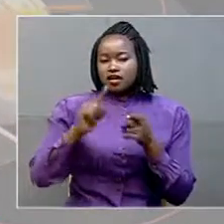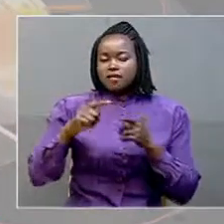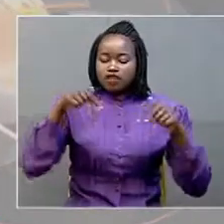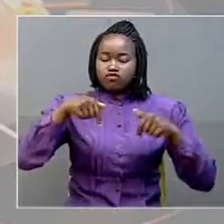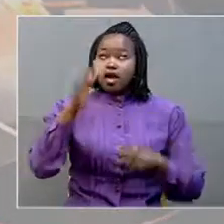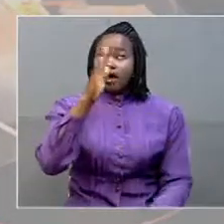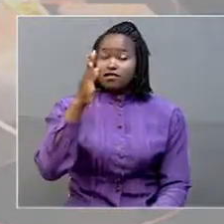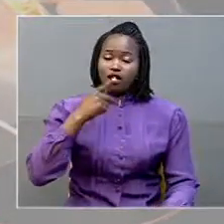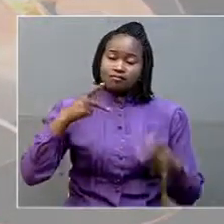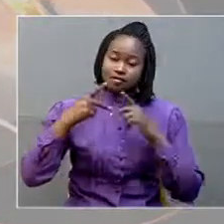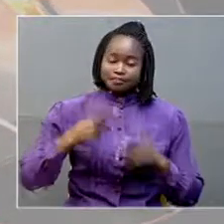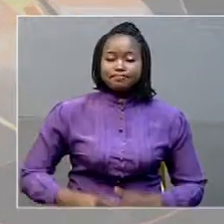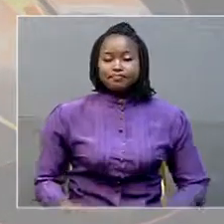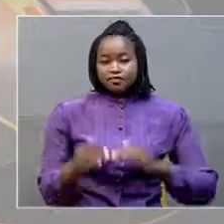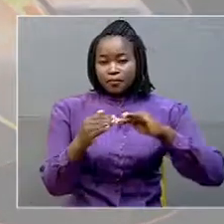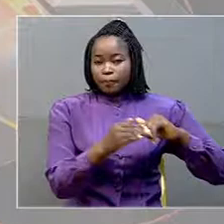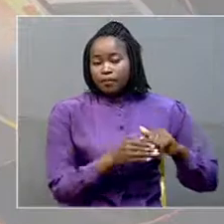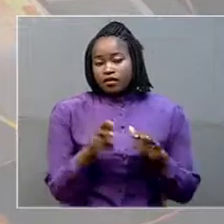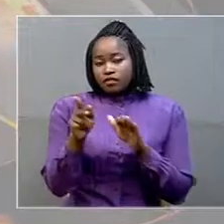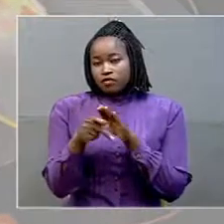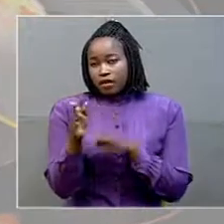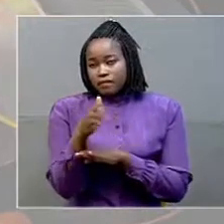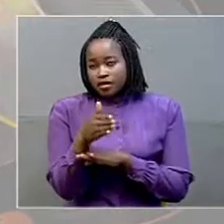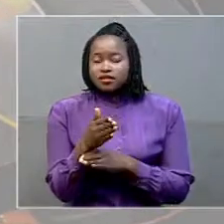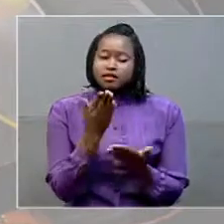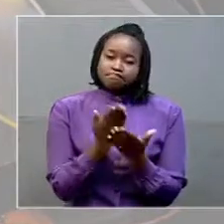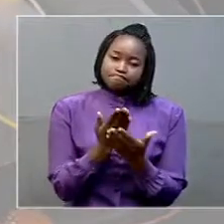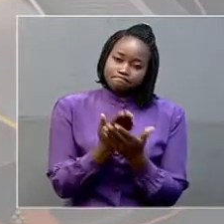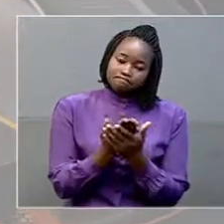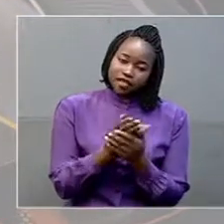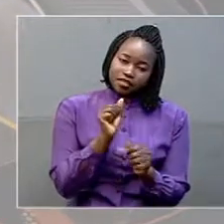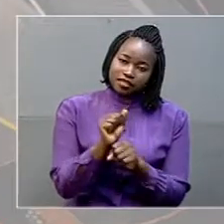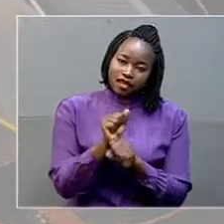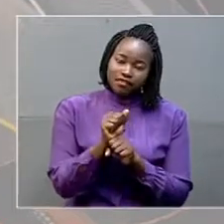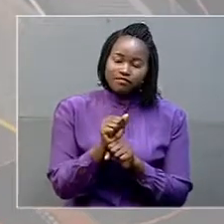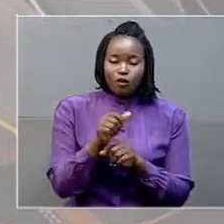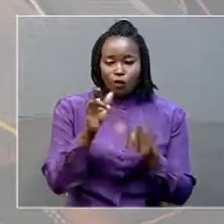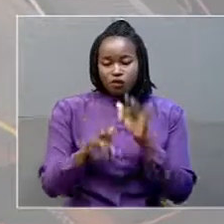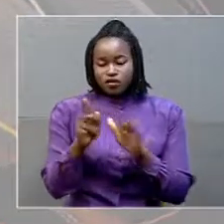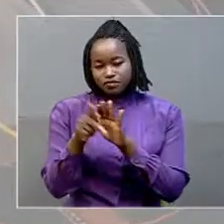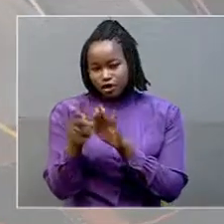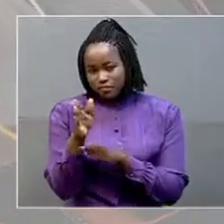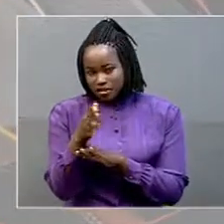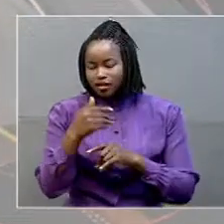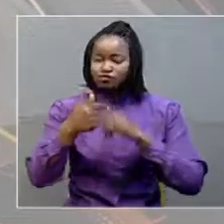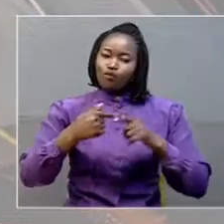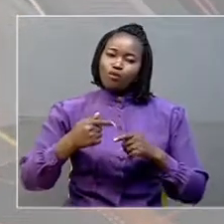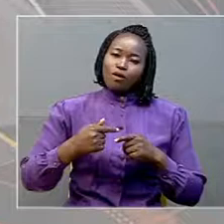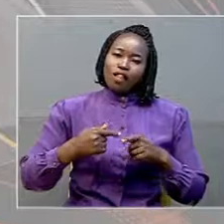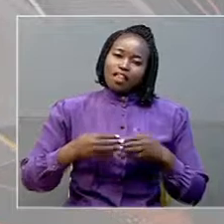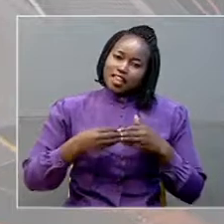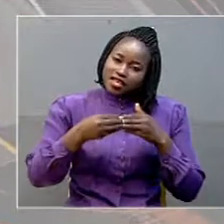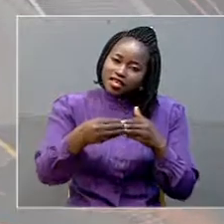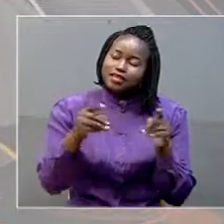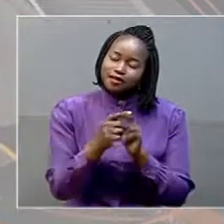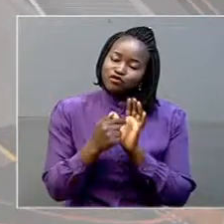Now, Prime Minister Dr. Hakan Arugunda has called upon staff at the Office of the Prime Minister to lead by example in terms